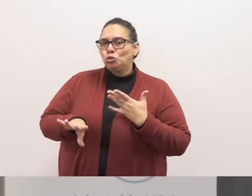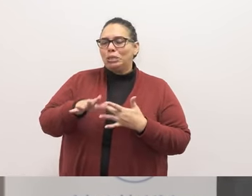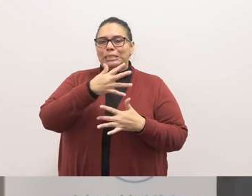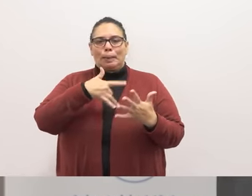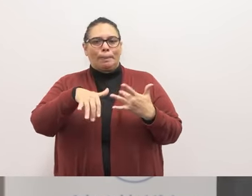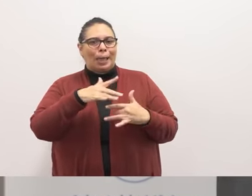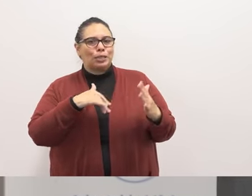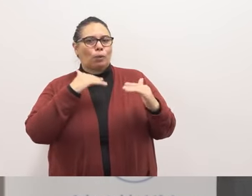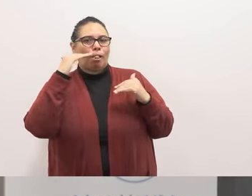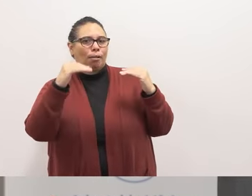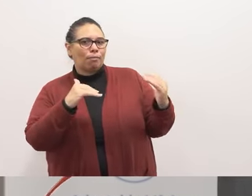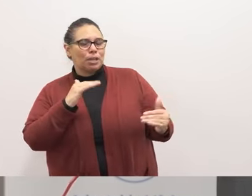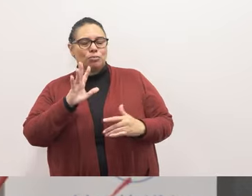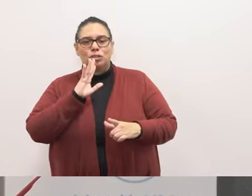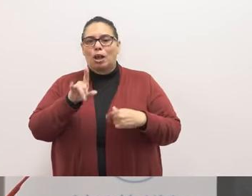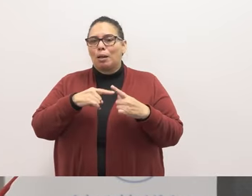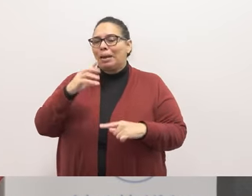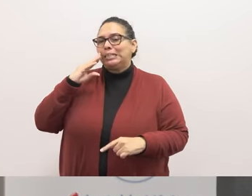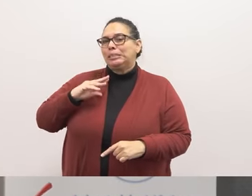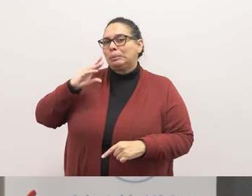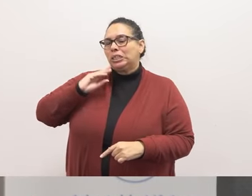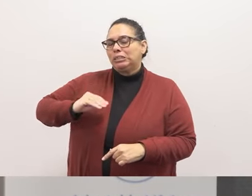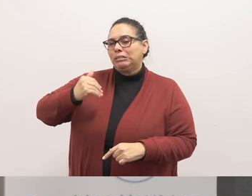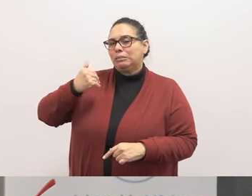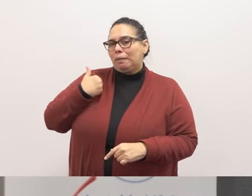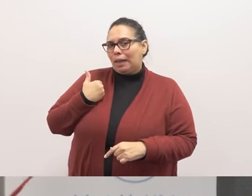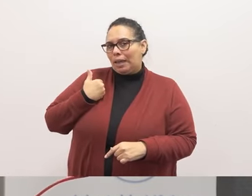about experiences that we've had